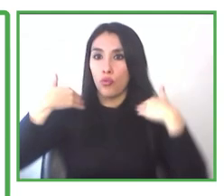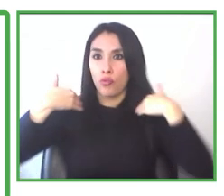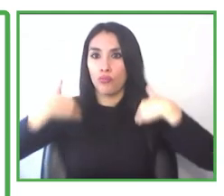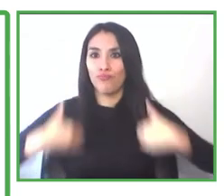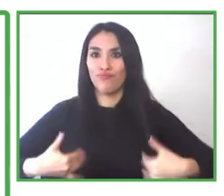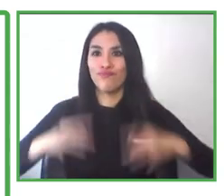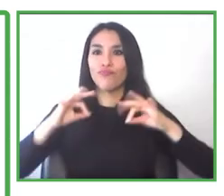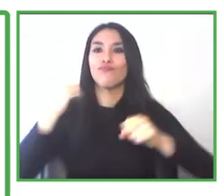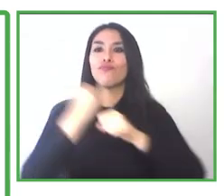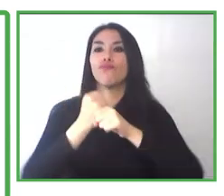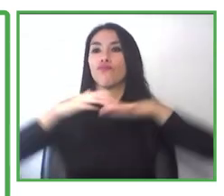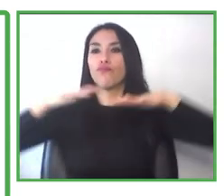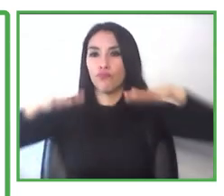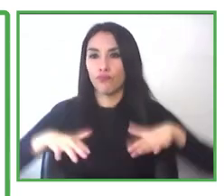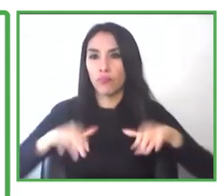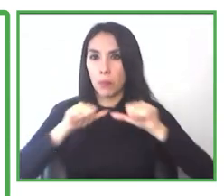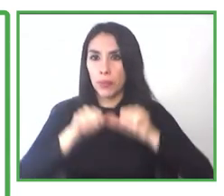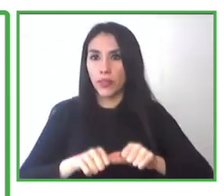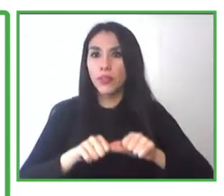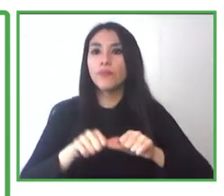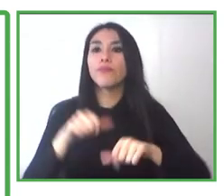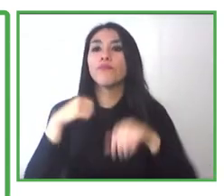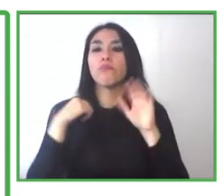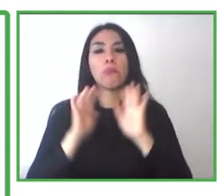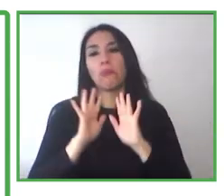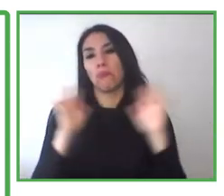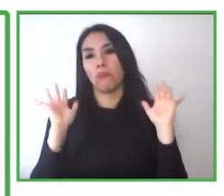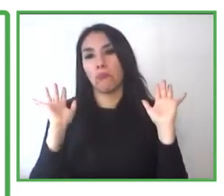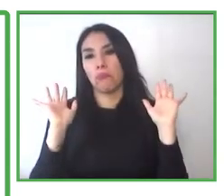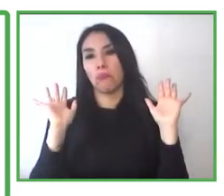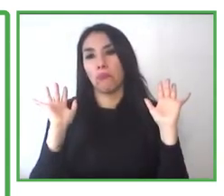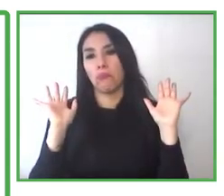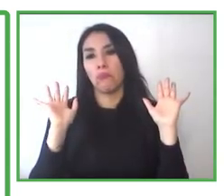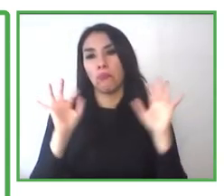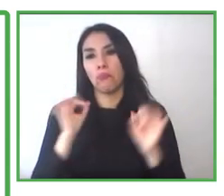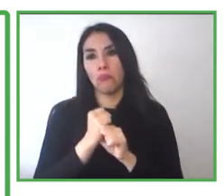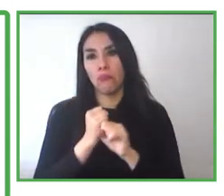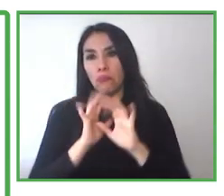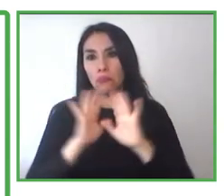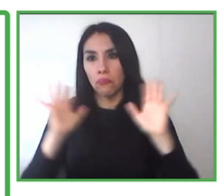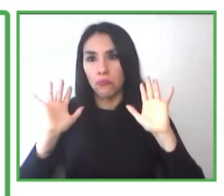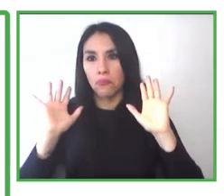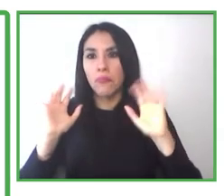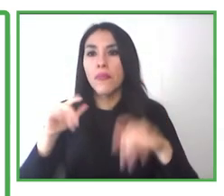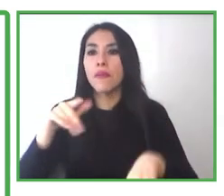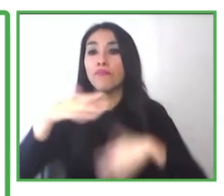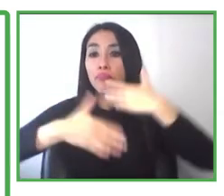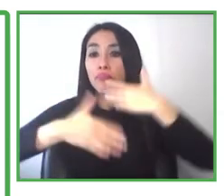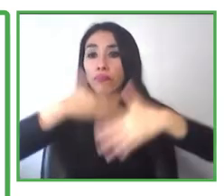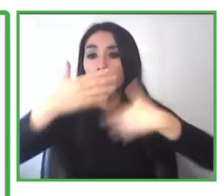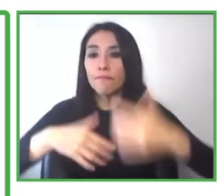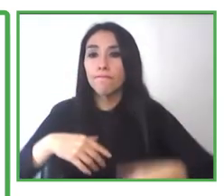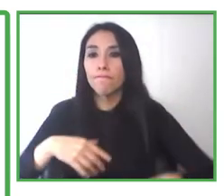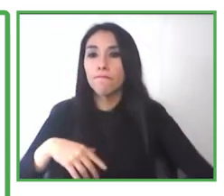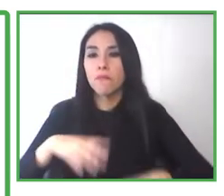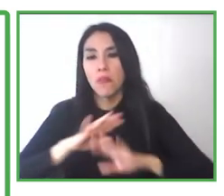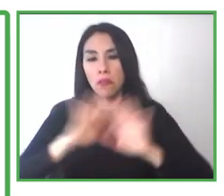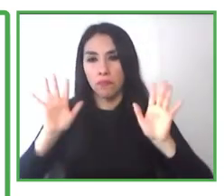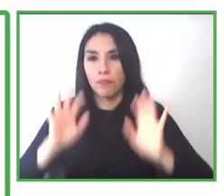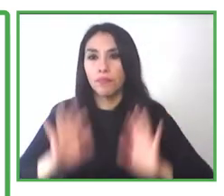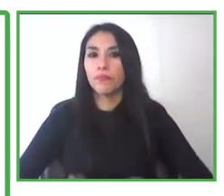This is our main goal is, is for people to stay and continue growing in their work. Okay.